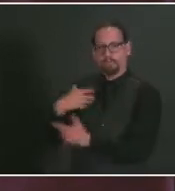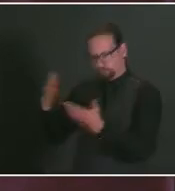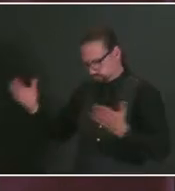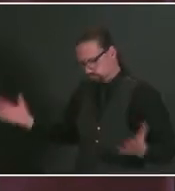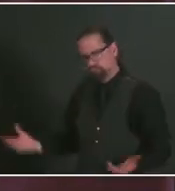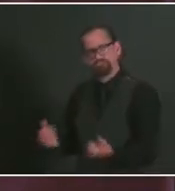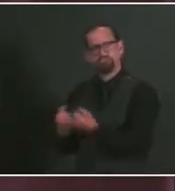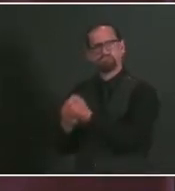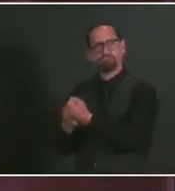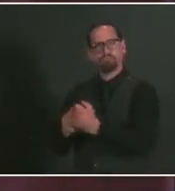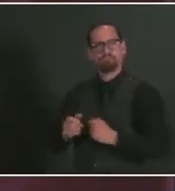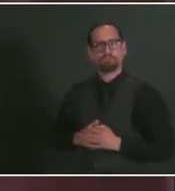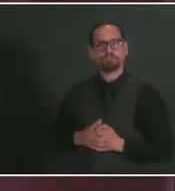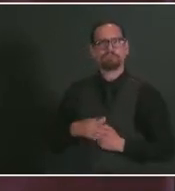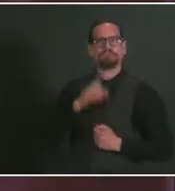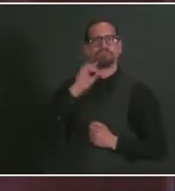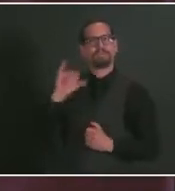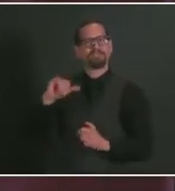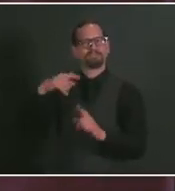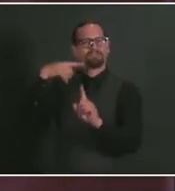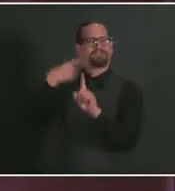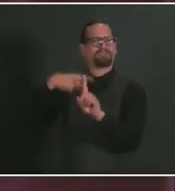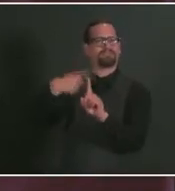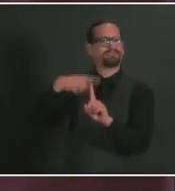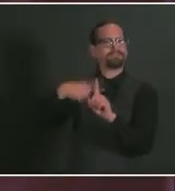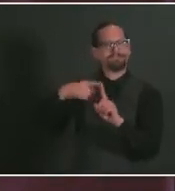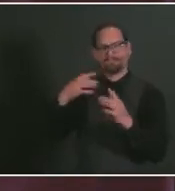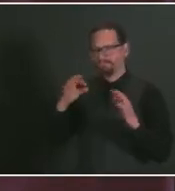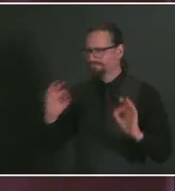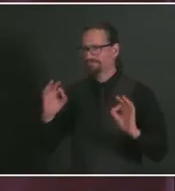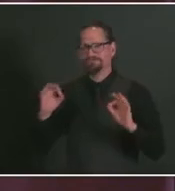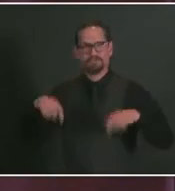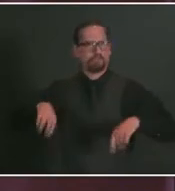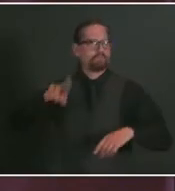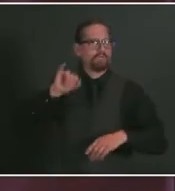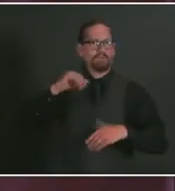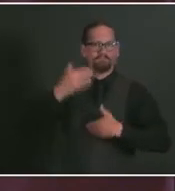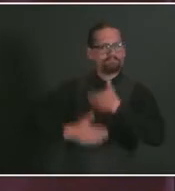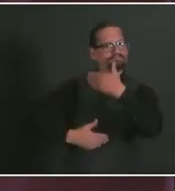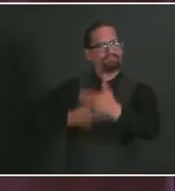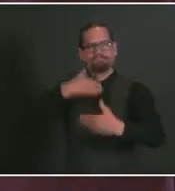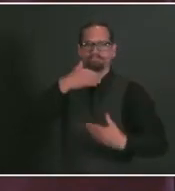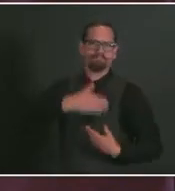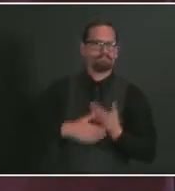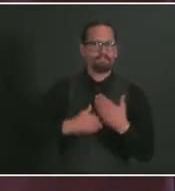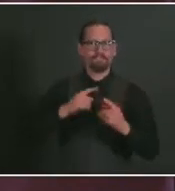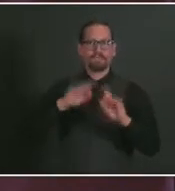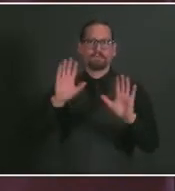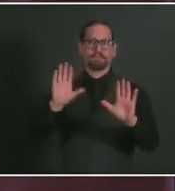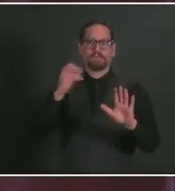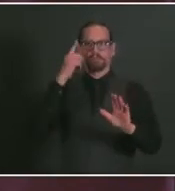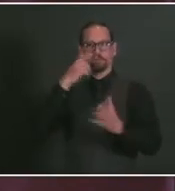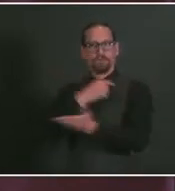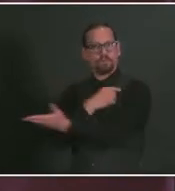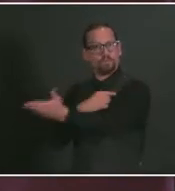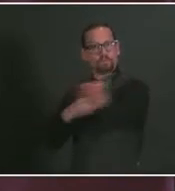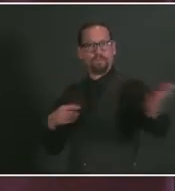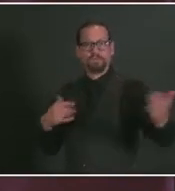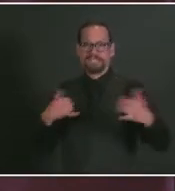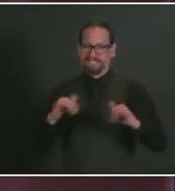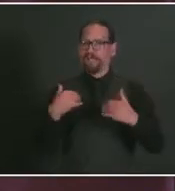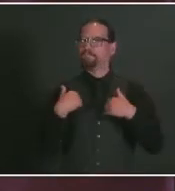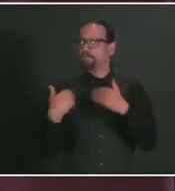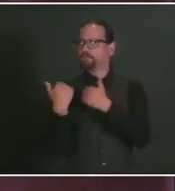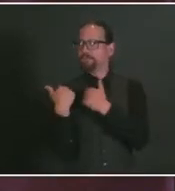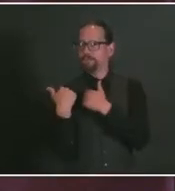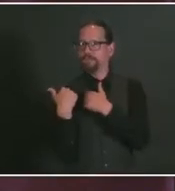depends on each of us doing our part. With the things opening up more, we don't want to lose some of the progress we've made. And I'm, again, cautiously optimistic that